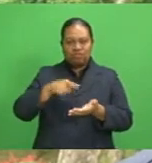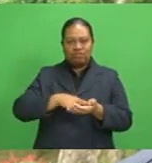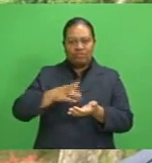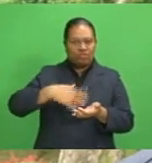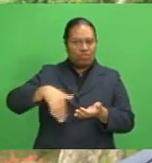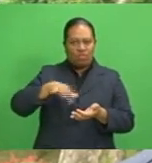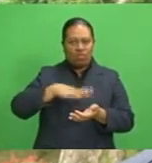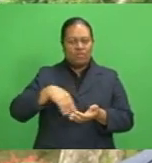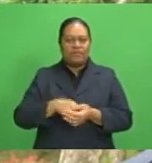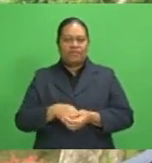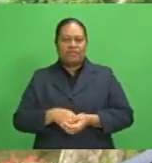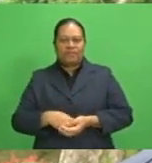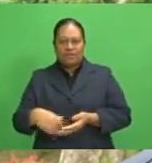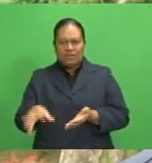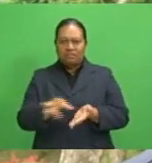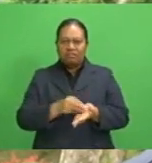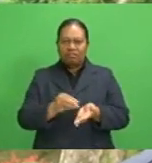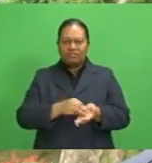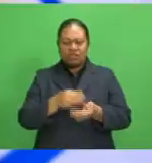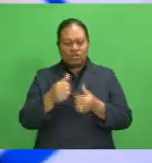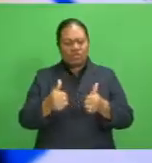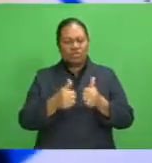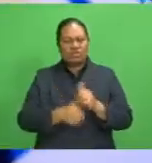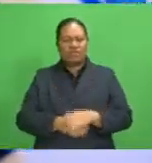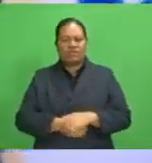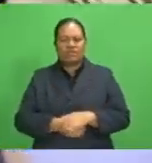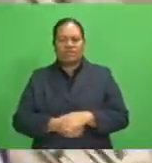At least we will be in track with this COVID-19 global crisis.